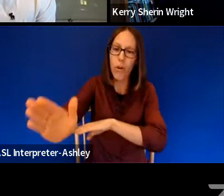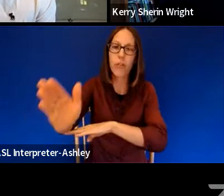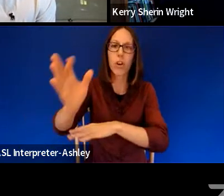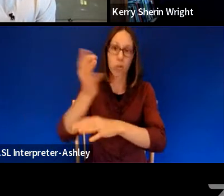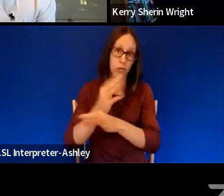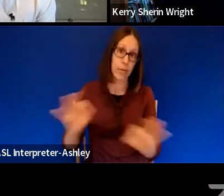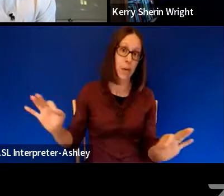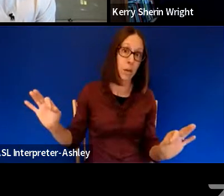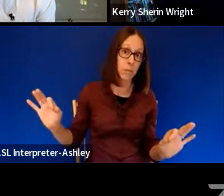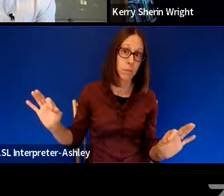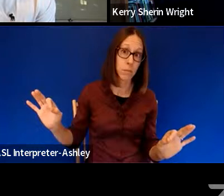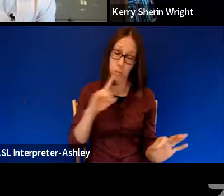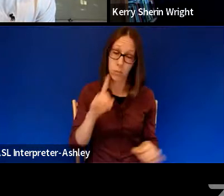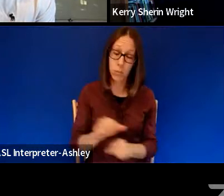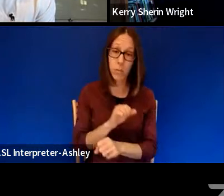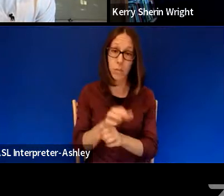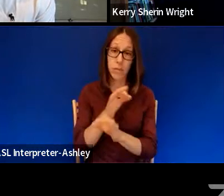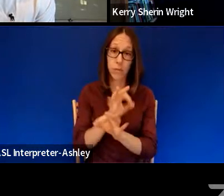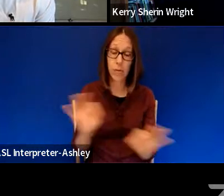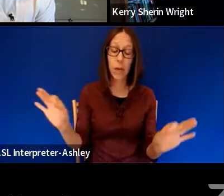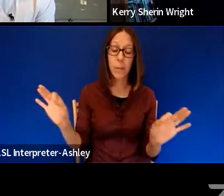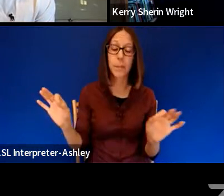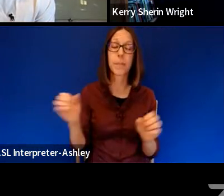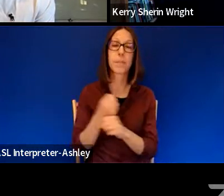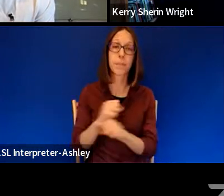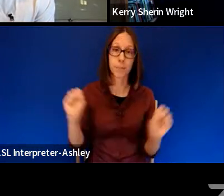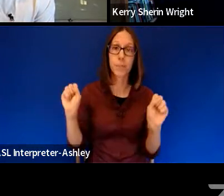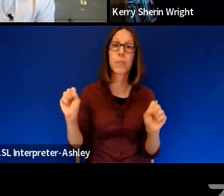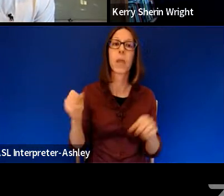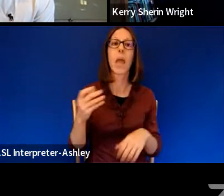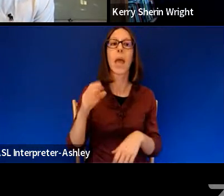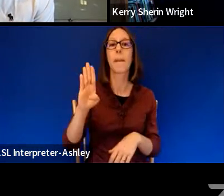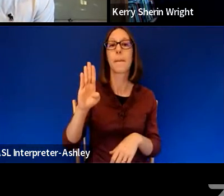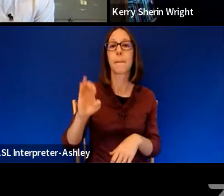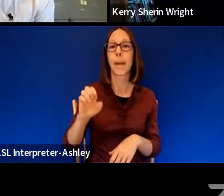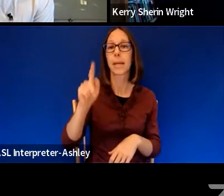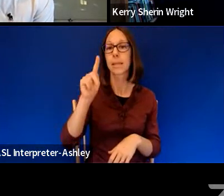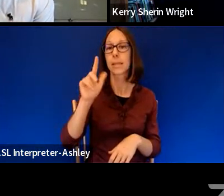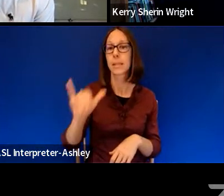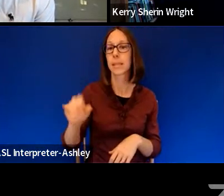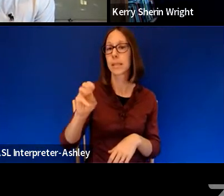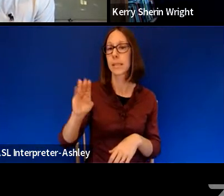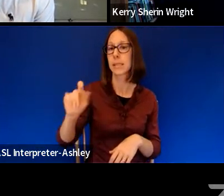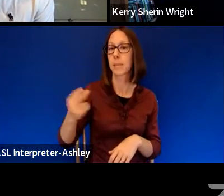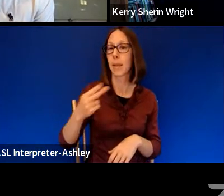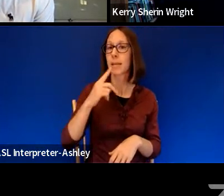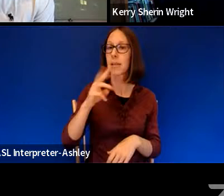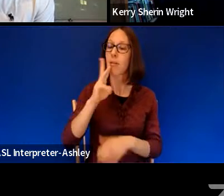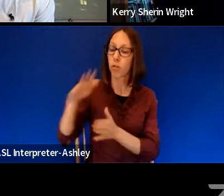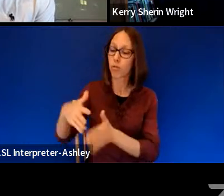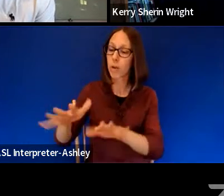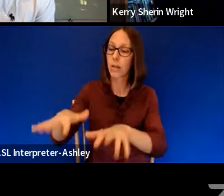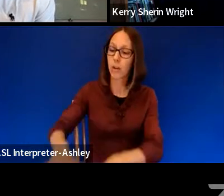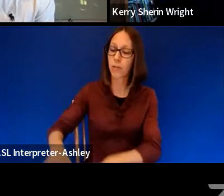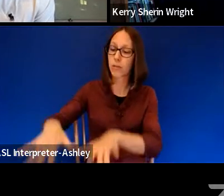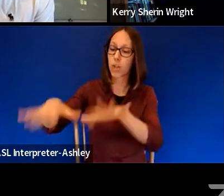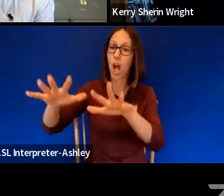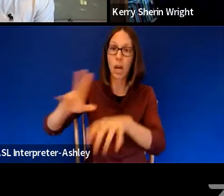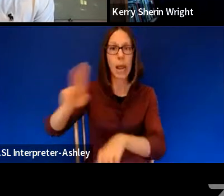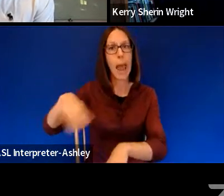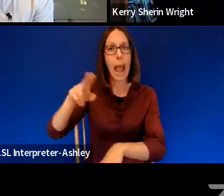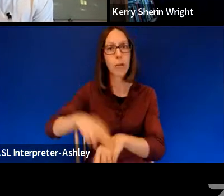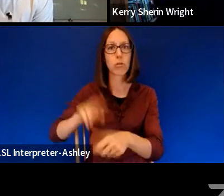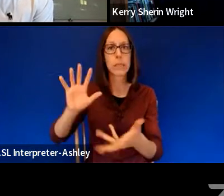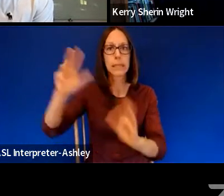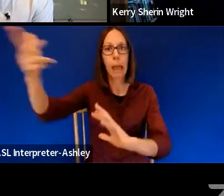literally. Um, and then also when Bessie Smith singing of the river, uh, flooding, she's thinking about actual natural disasters and,